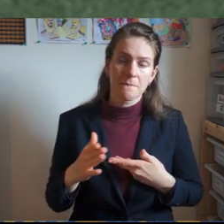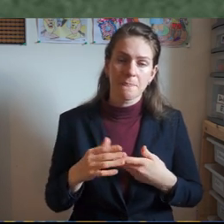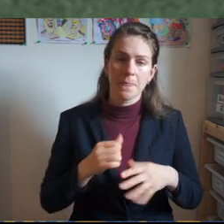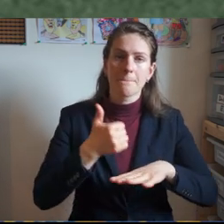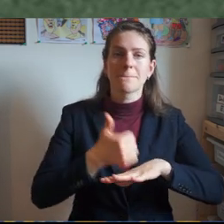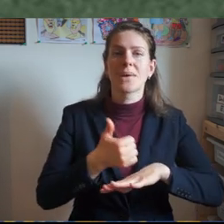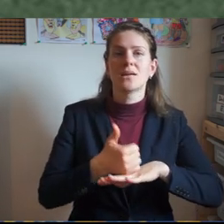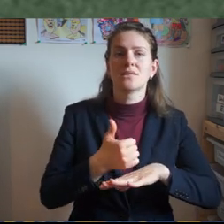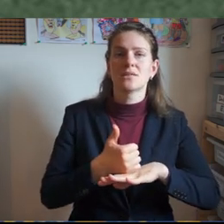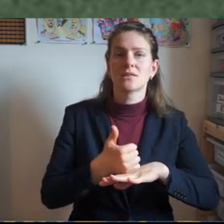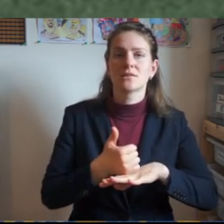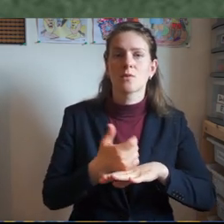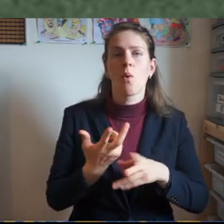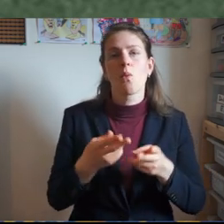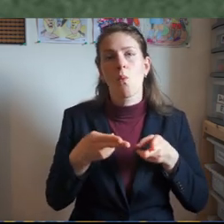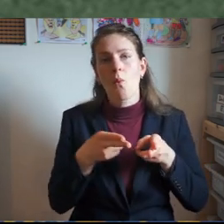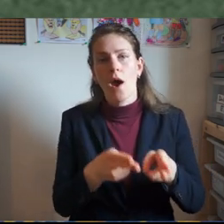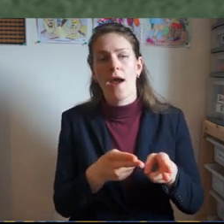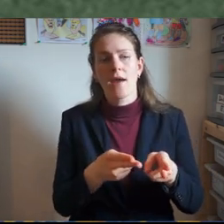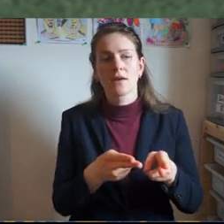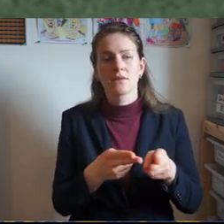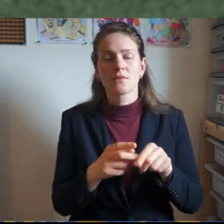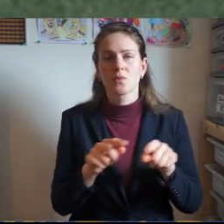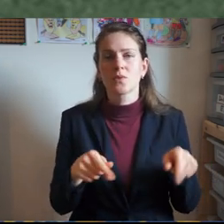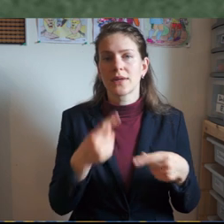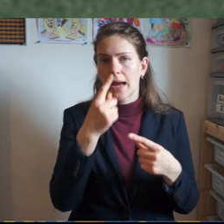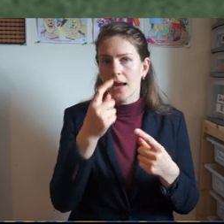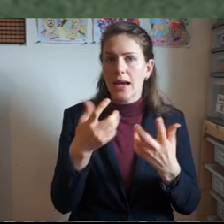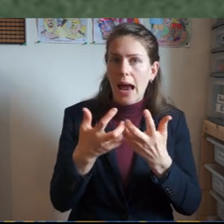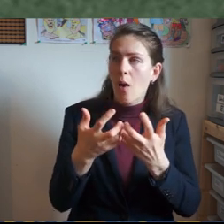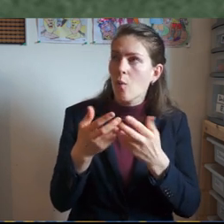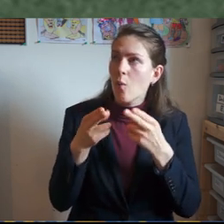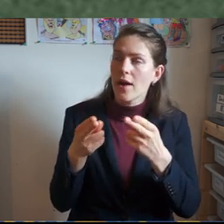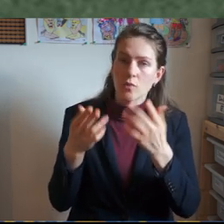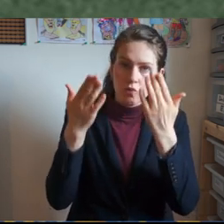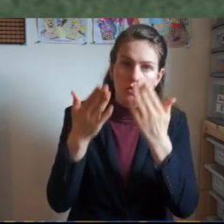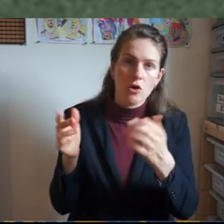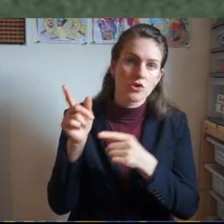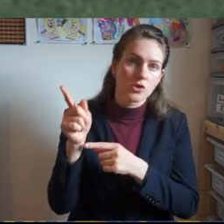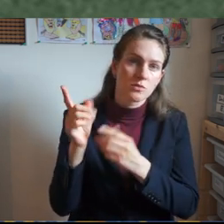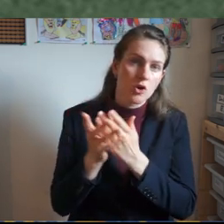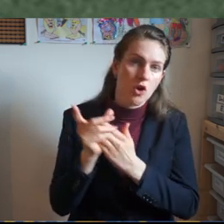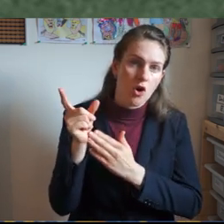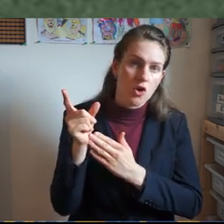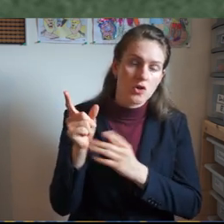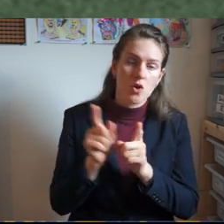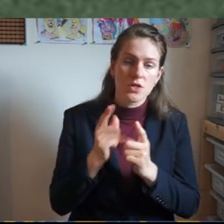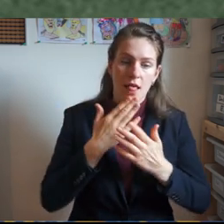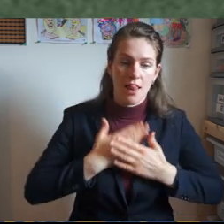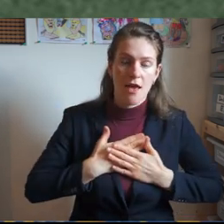by which we might worship Him and then love our neighbour.